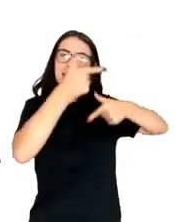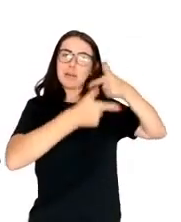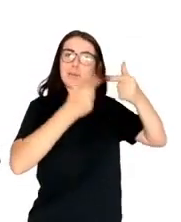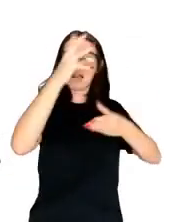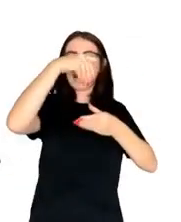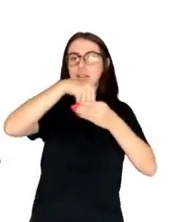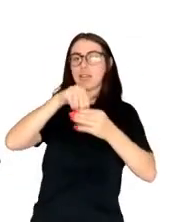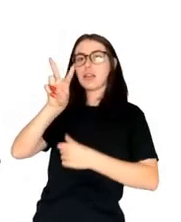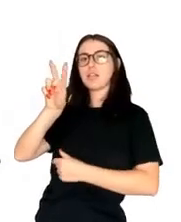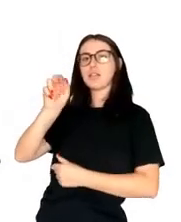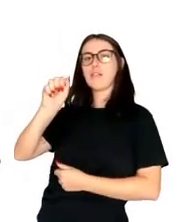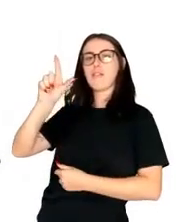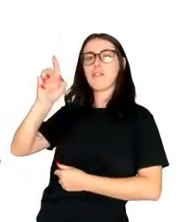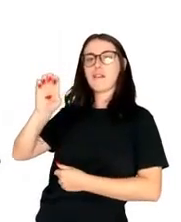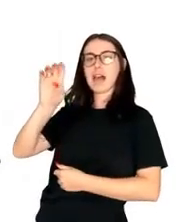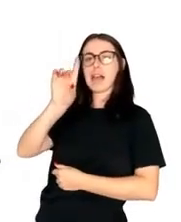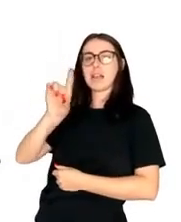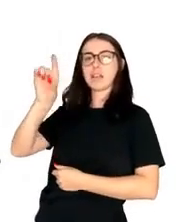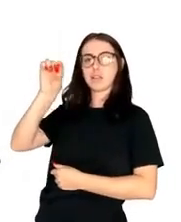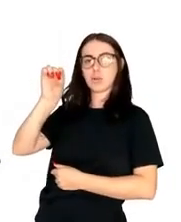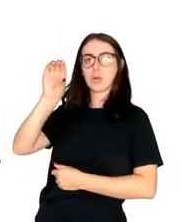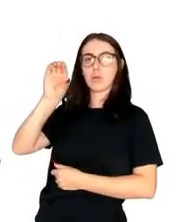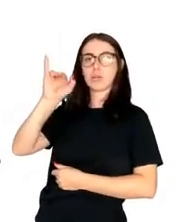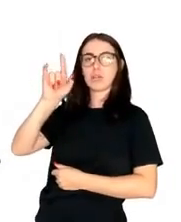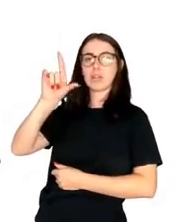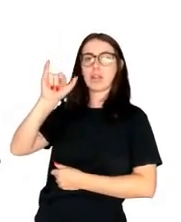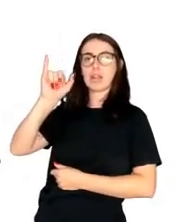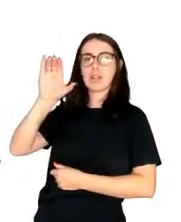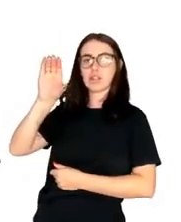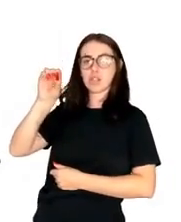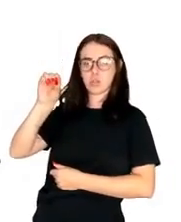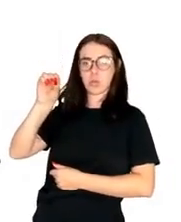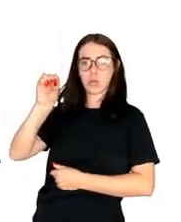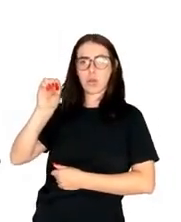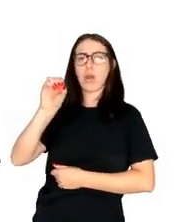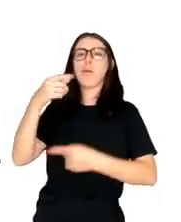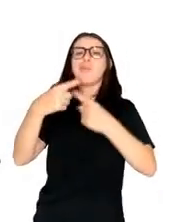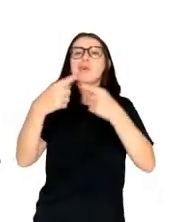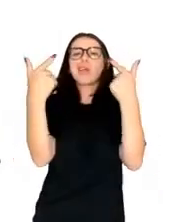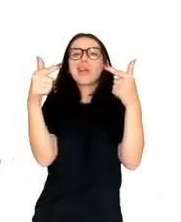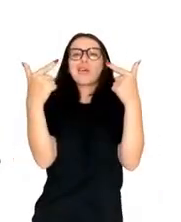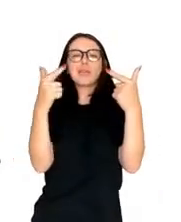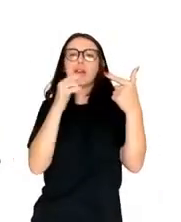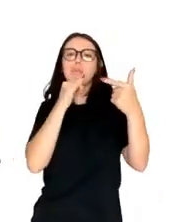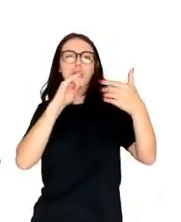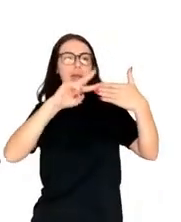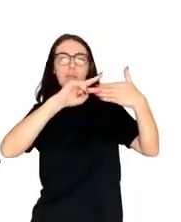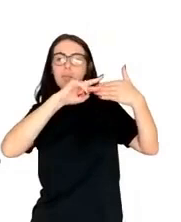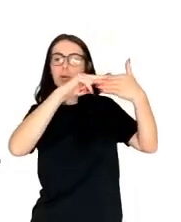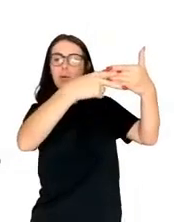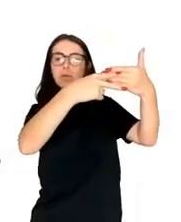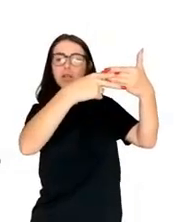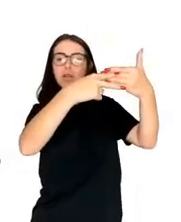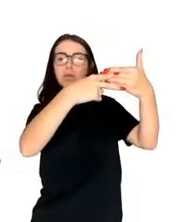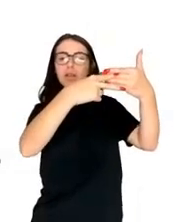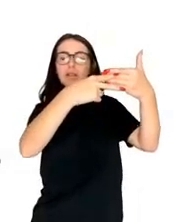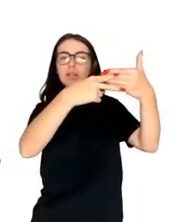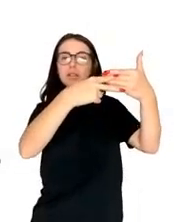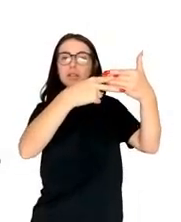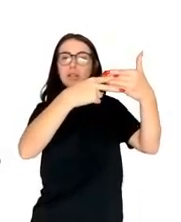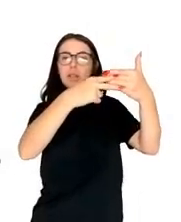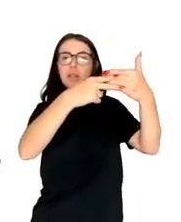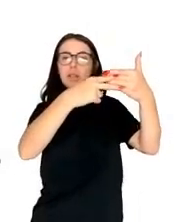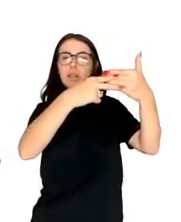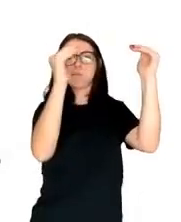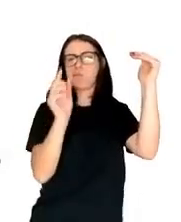consequence for society that hung in the balance of, uh, the fact that 10 times as much effort was put into targeting